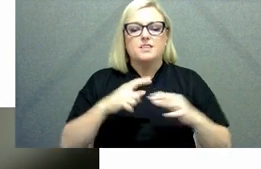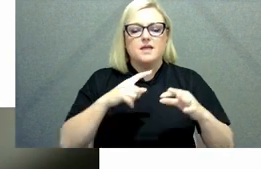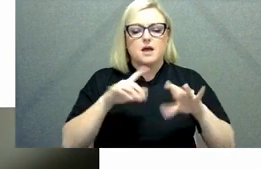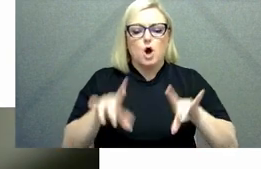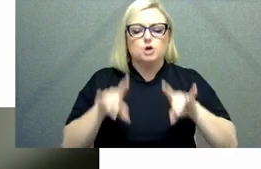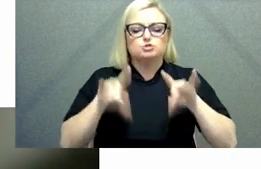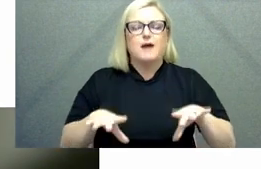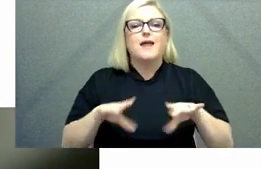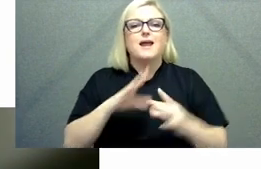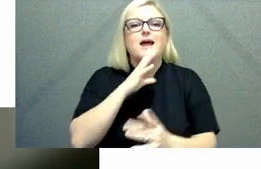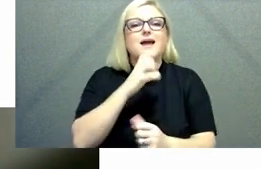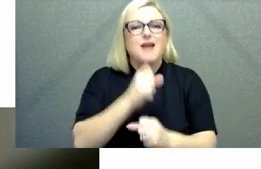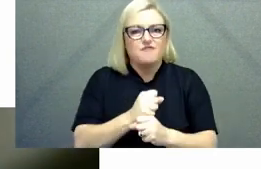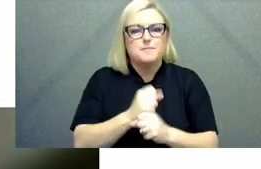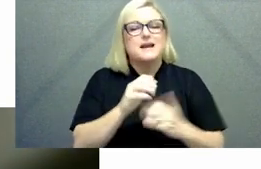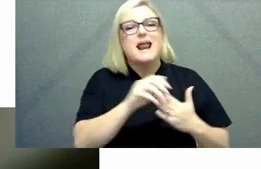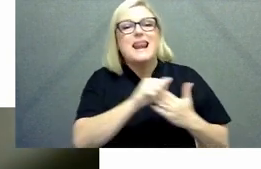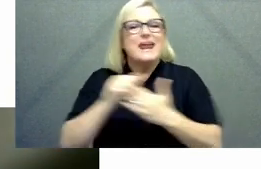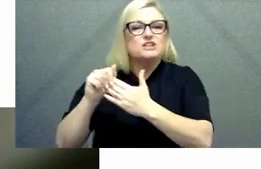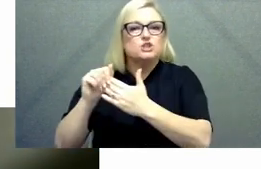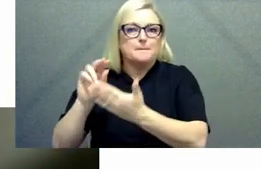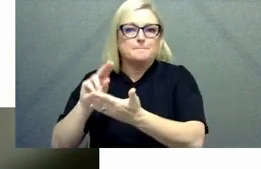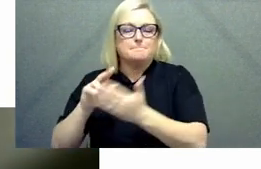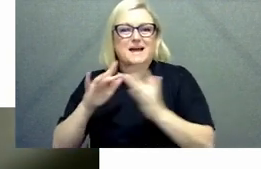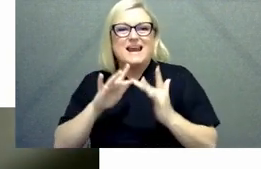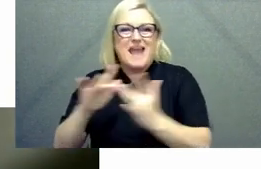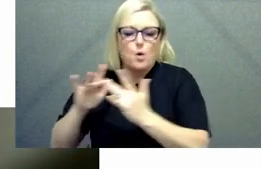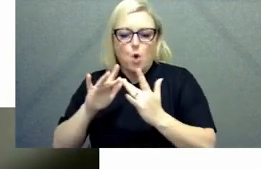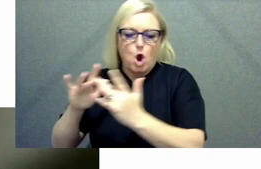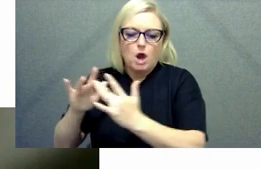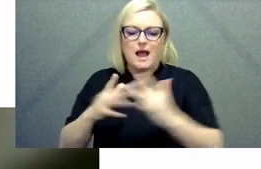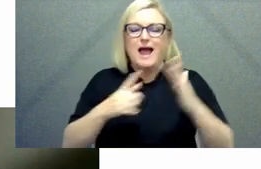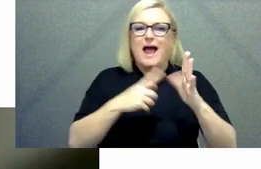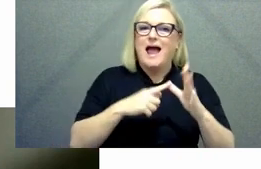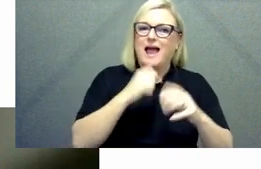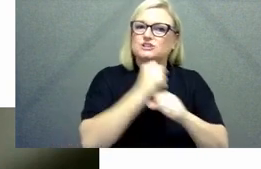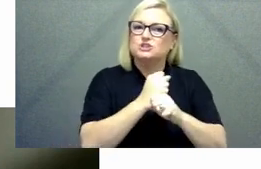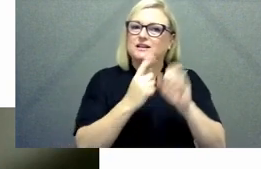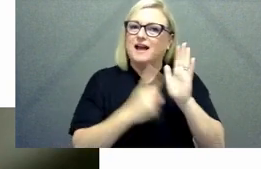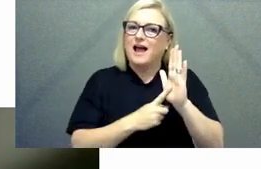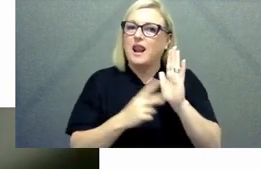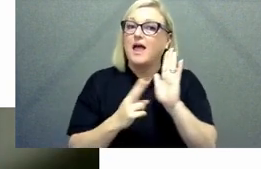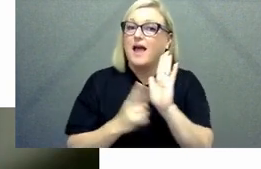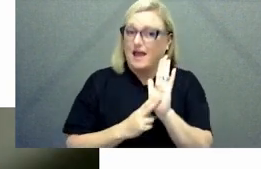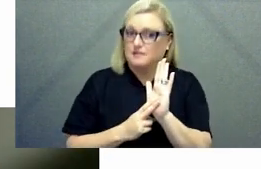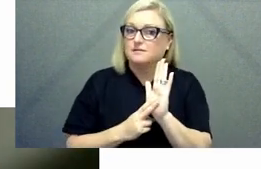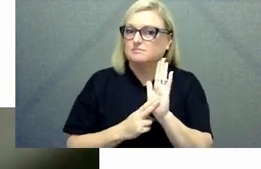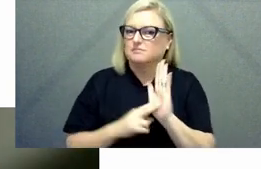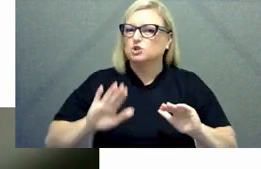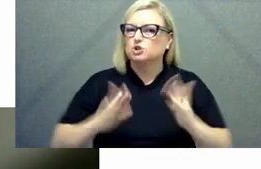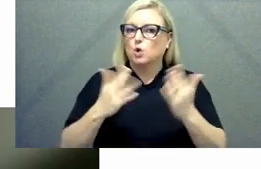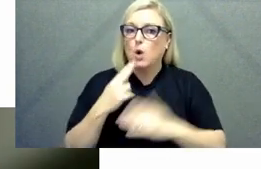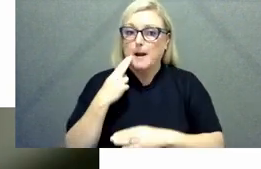leadership network of which i'm chair of the queensland group if you're not aware this leadership network sees